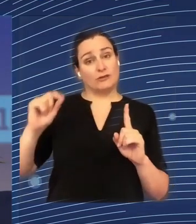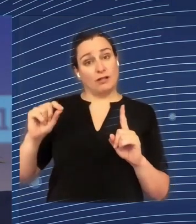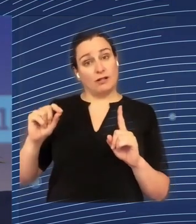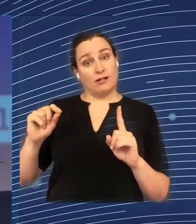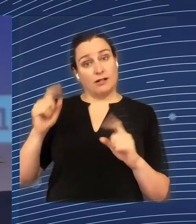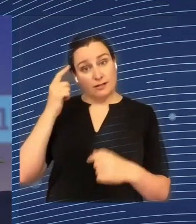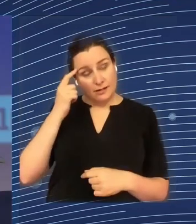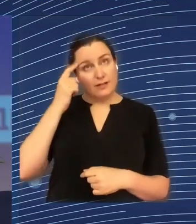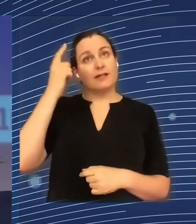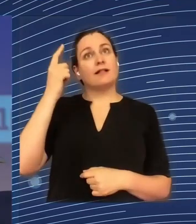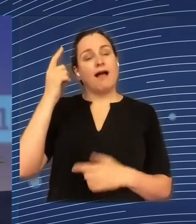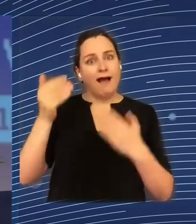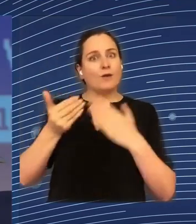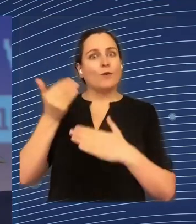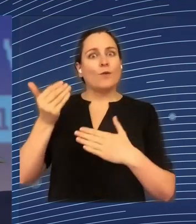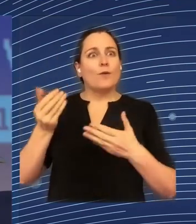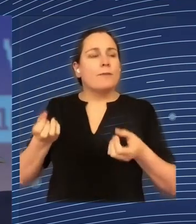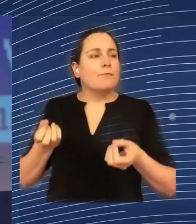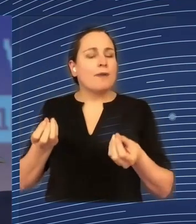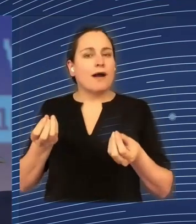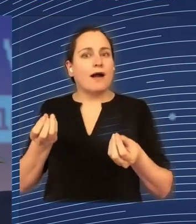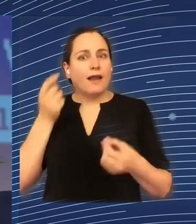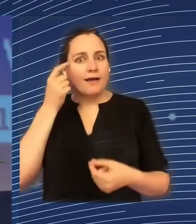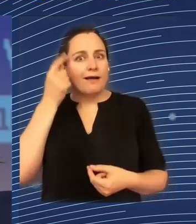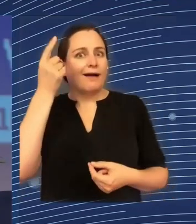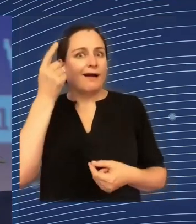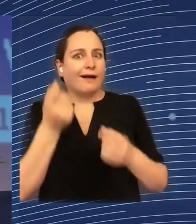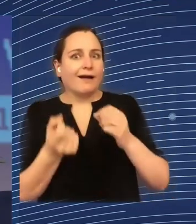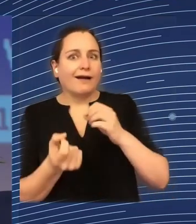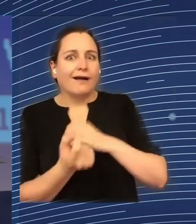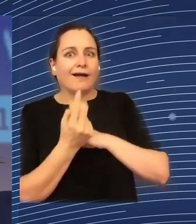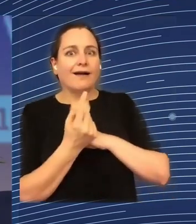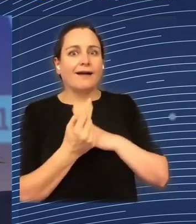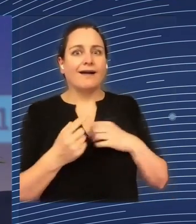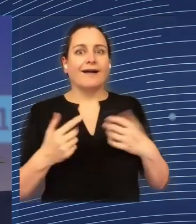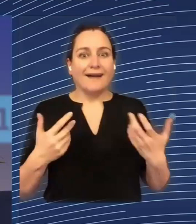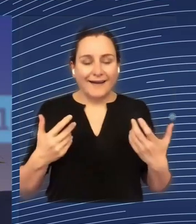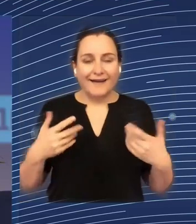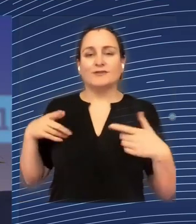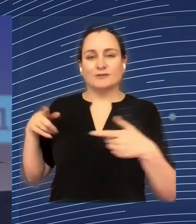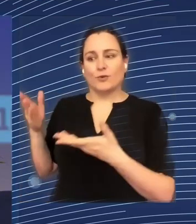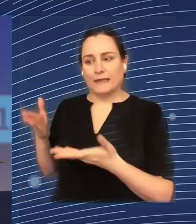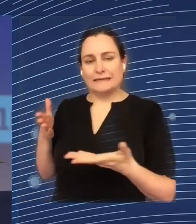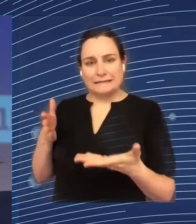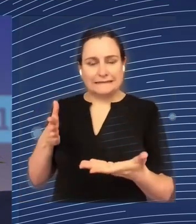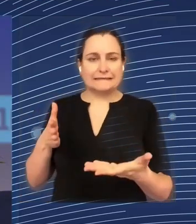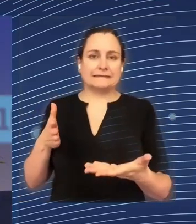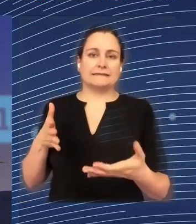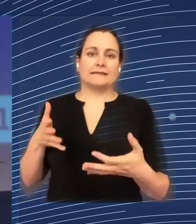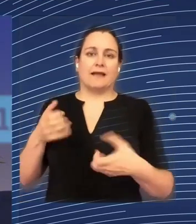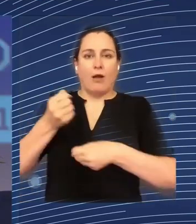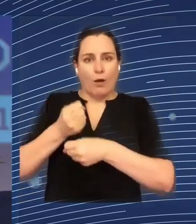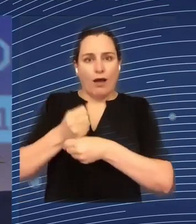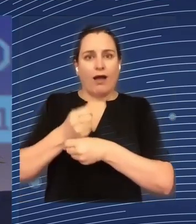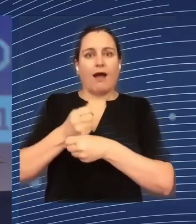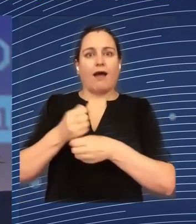really work on that routine, to really change that routine work in the authorities, to